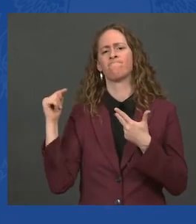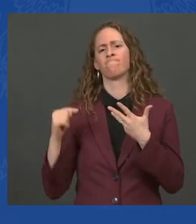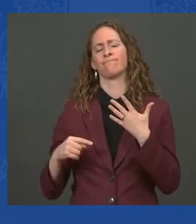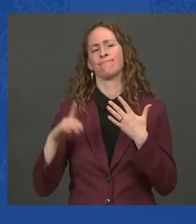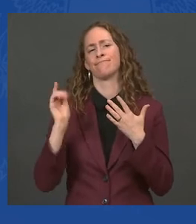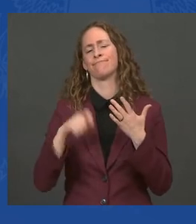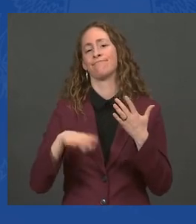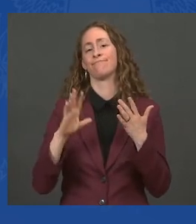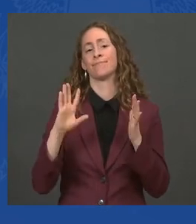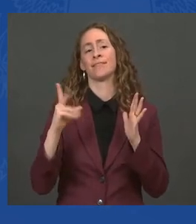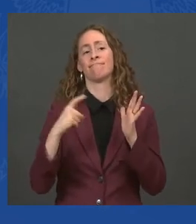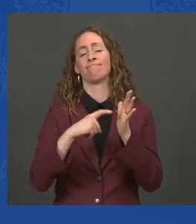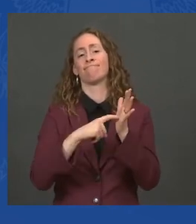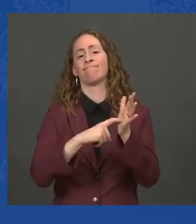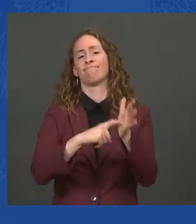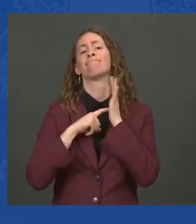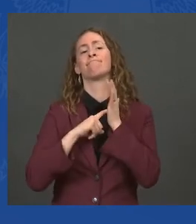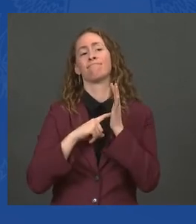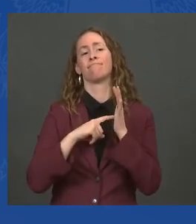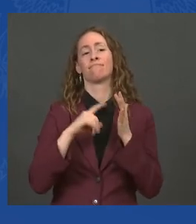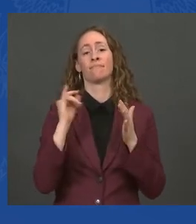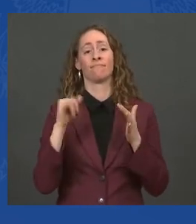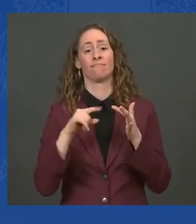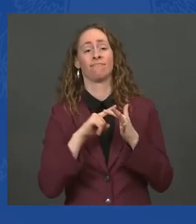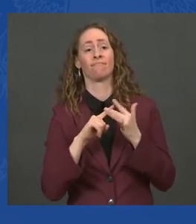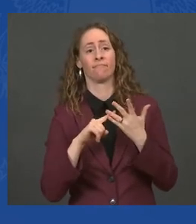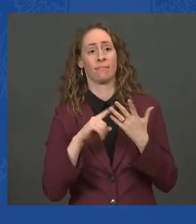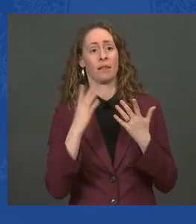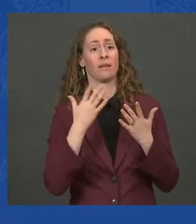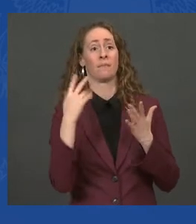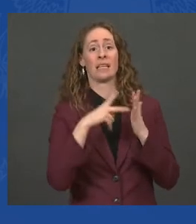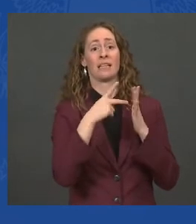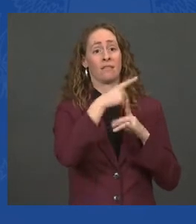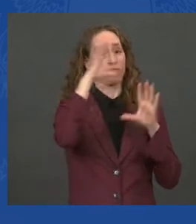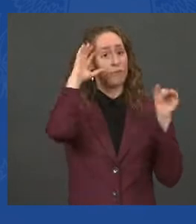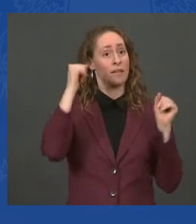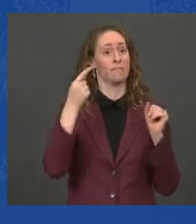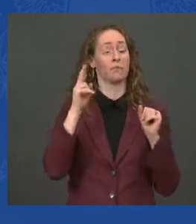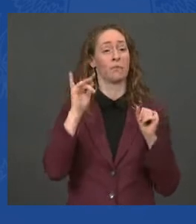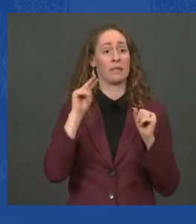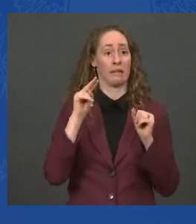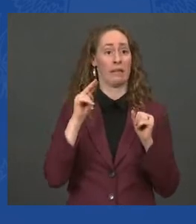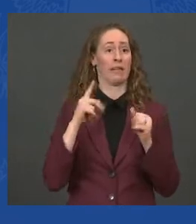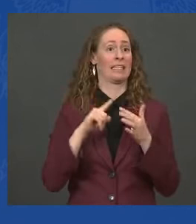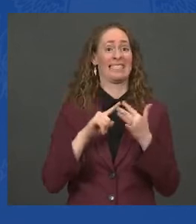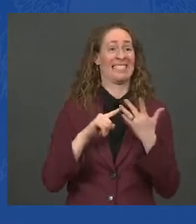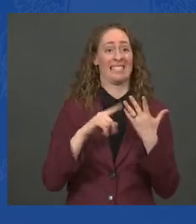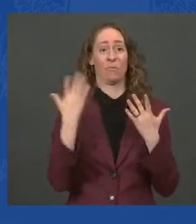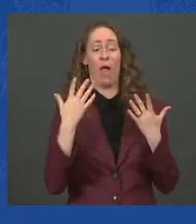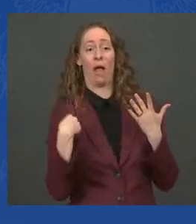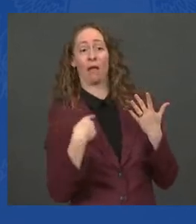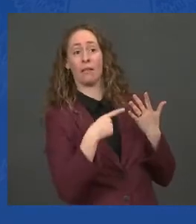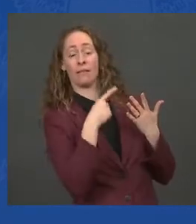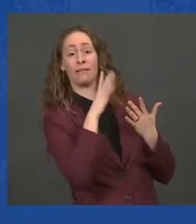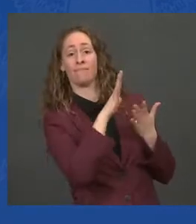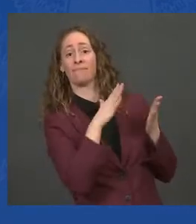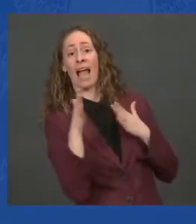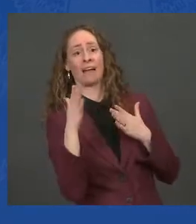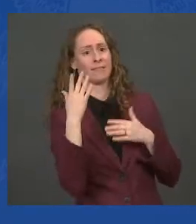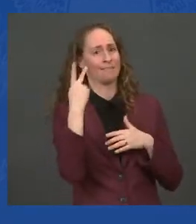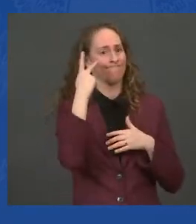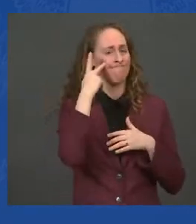do. But that's in play right now. Our mandates — our vaccine — our vaccine mandates are holding people back to jobs.